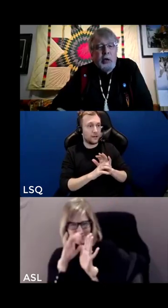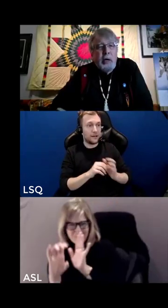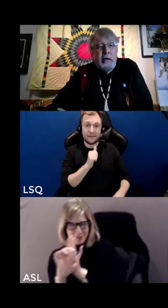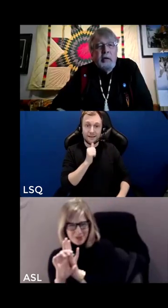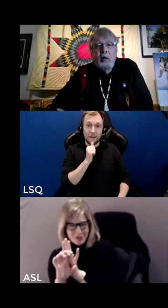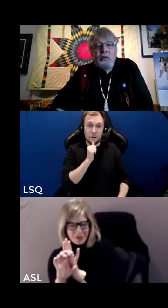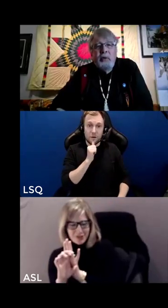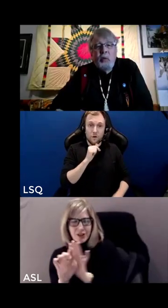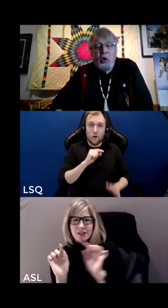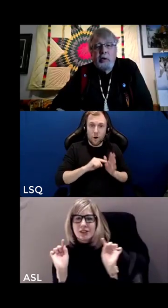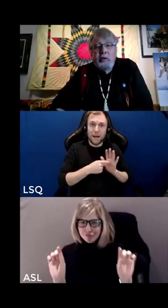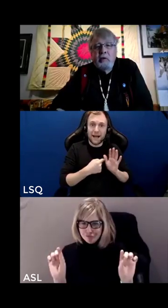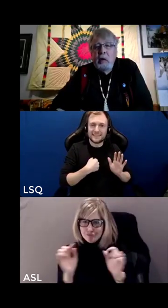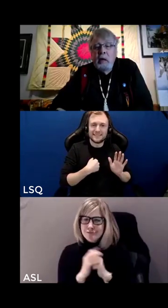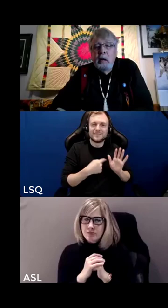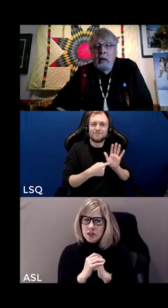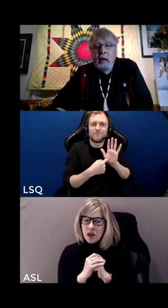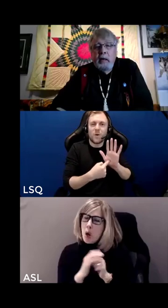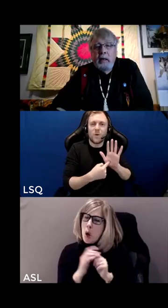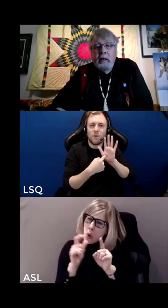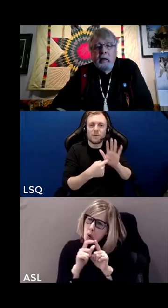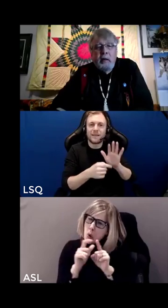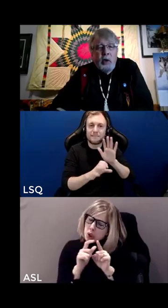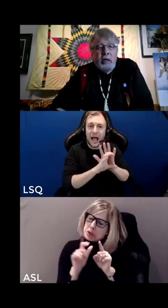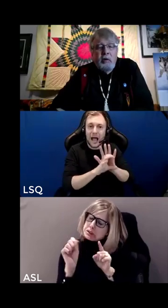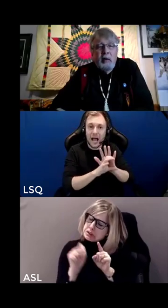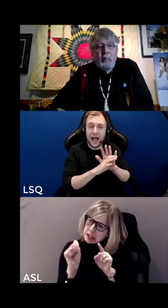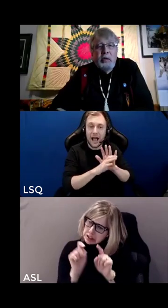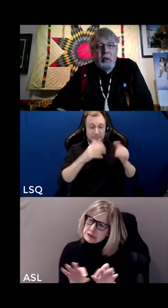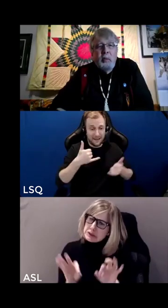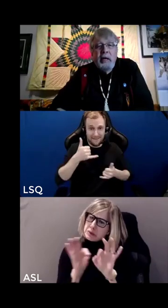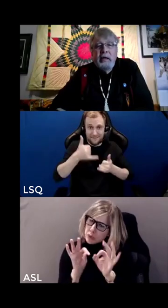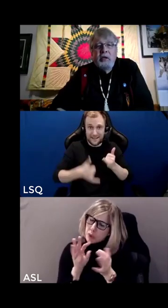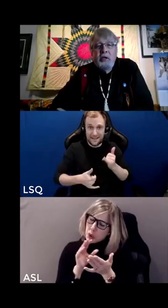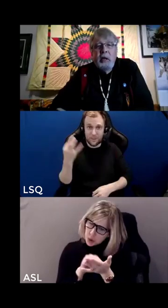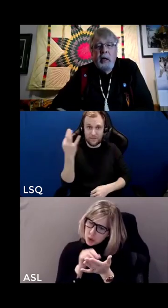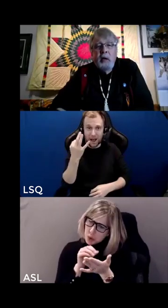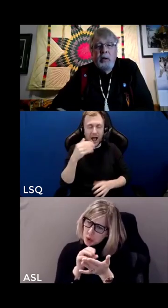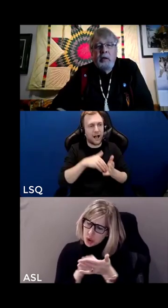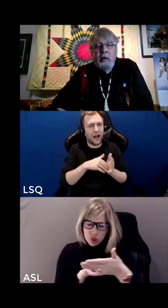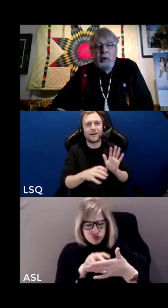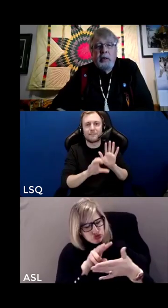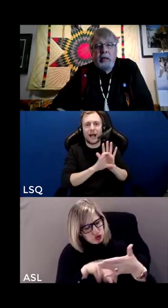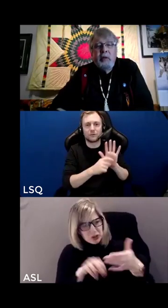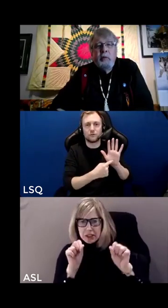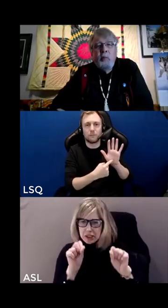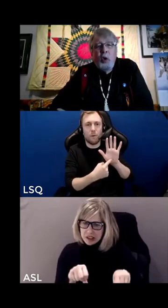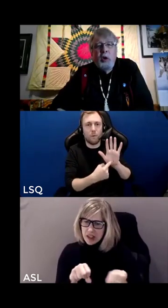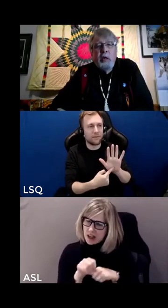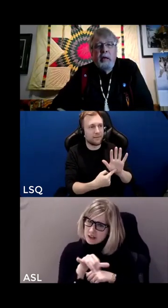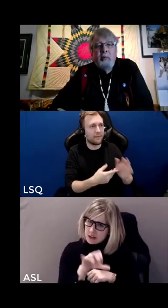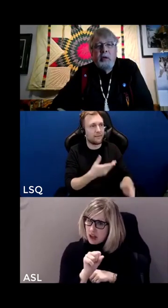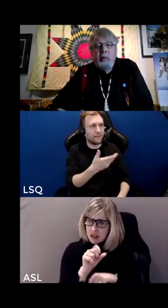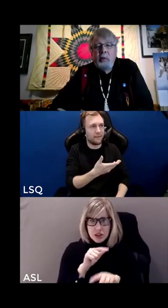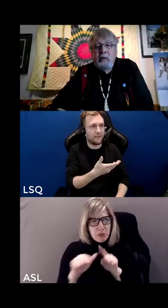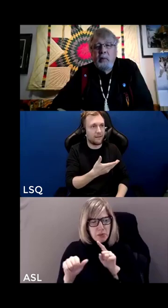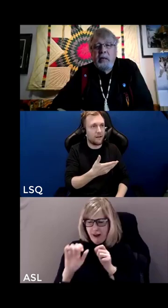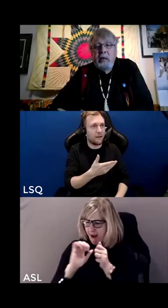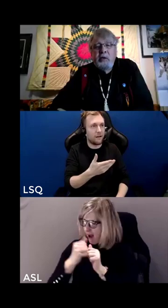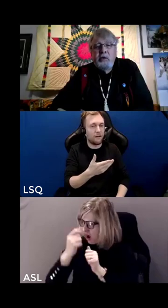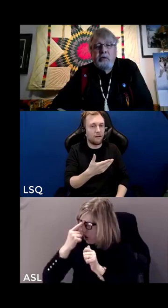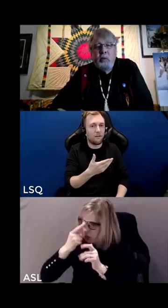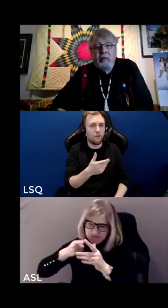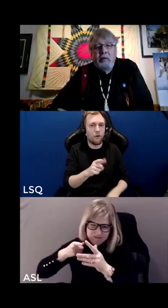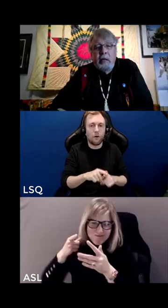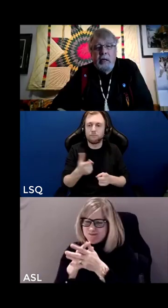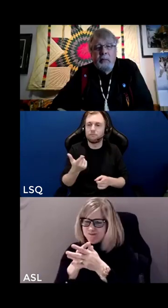learn a great deal from words uh and what is on a printed page uh we learn even more and more deeply from